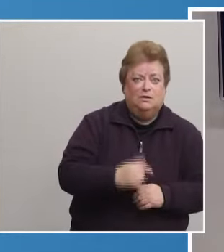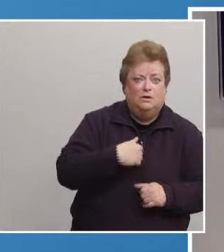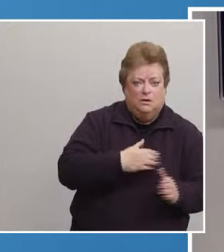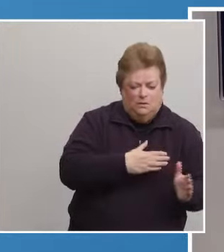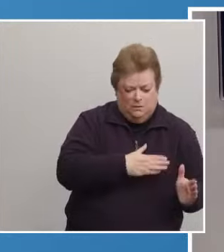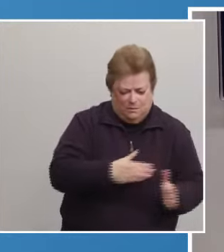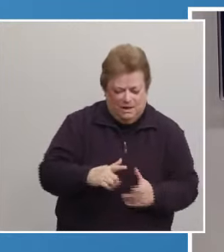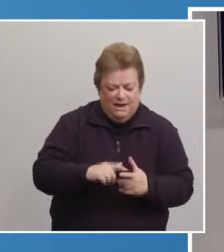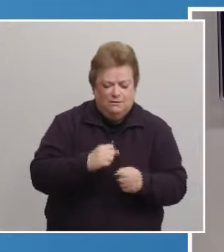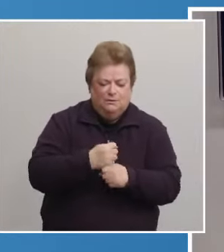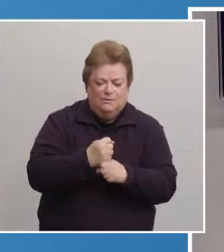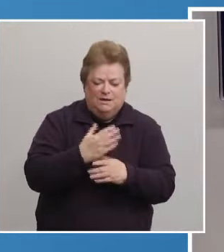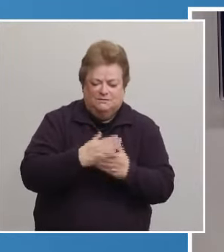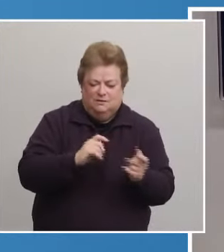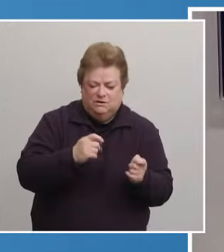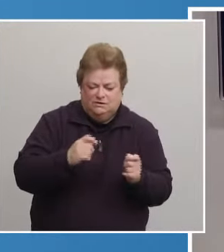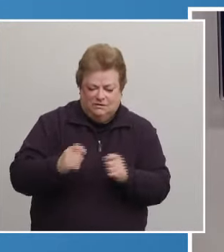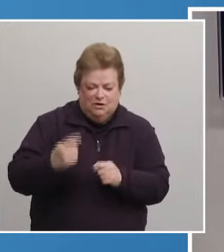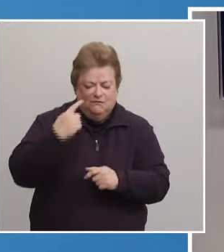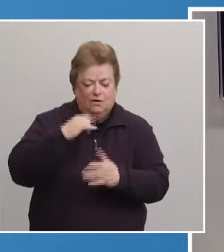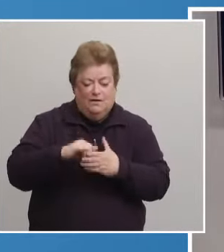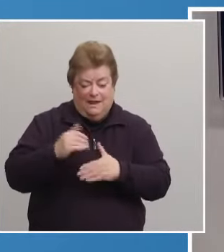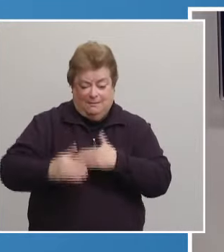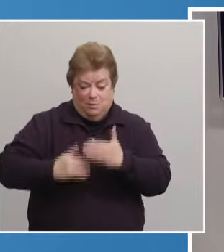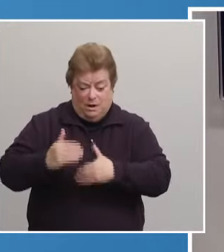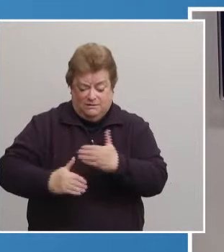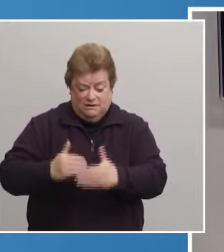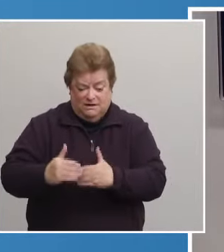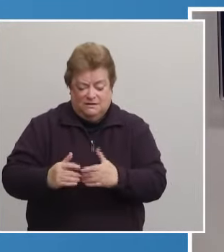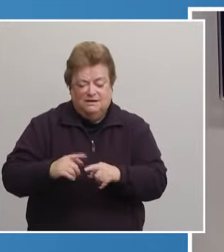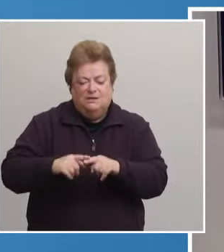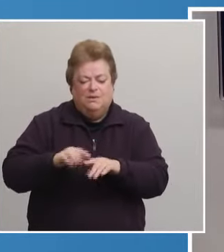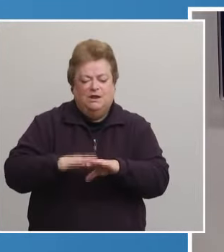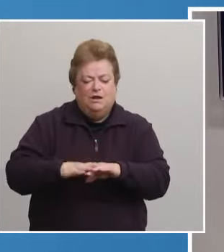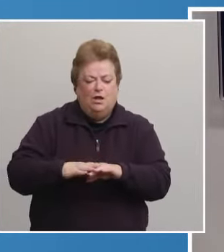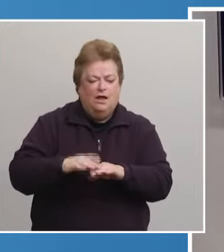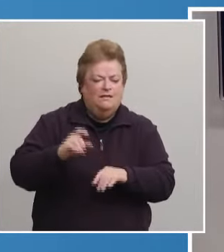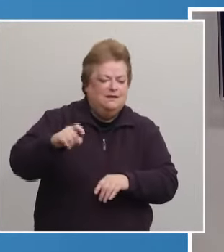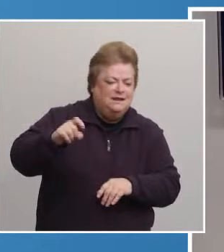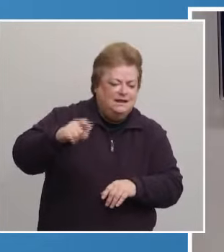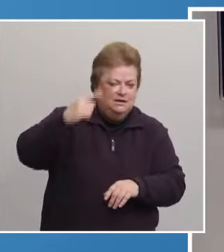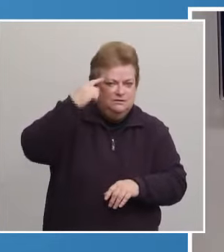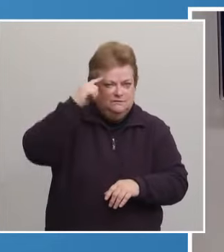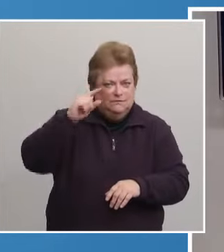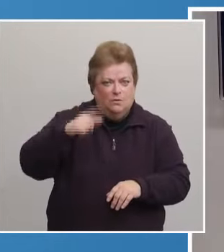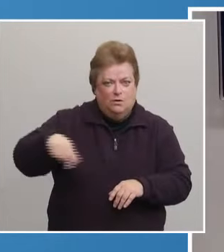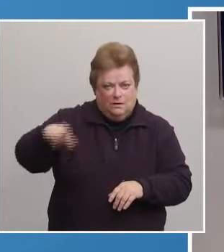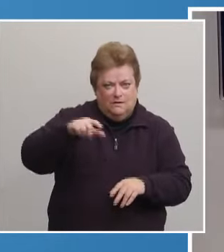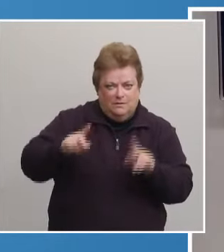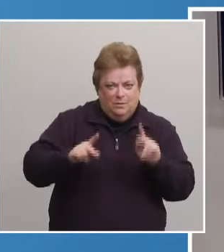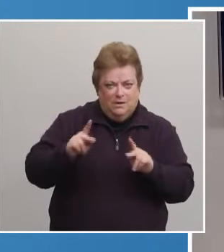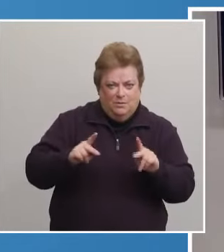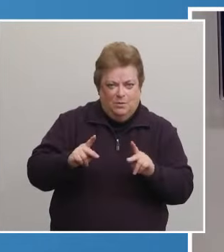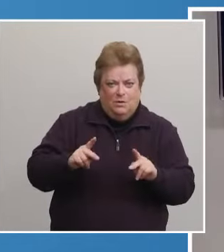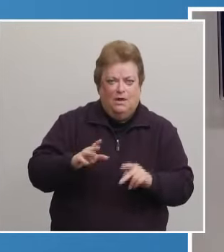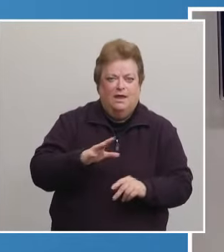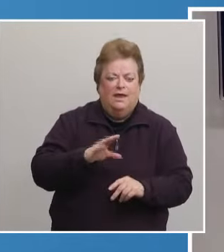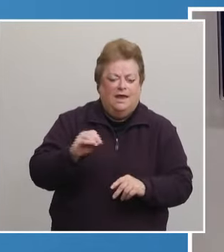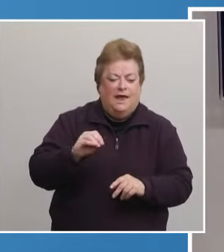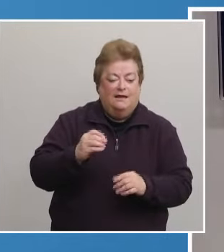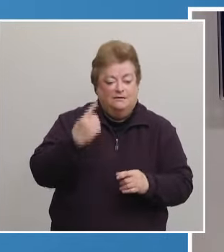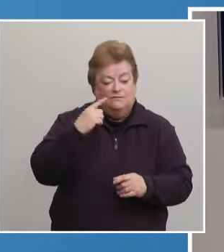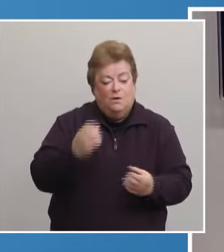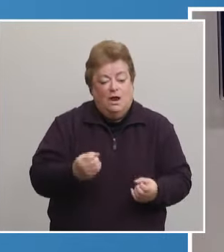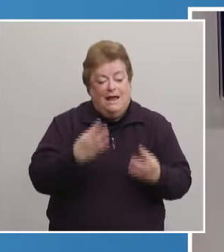plan to make adjustments to our clinic process depending on the needs of the priority group being vaccinated and the number of people we